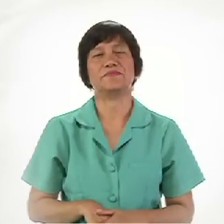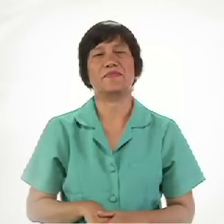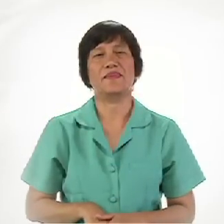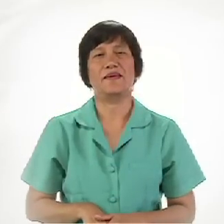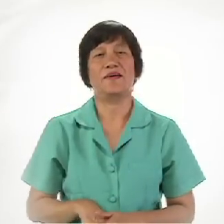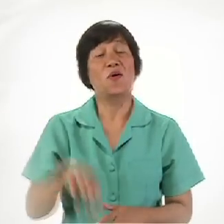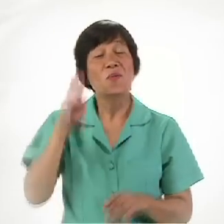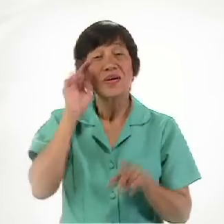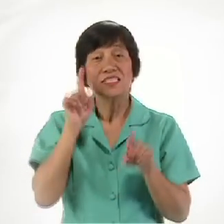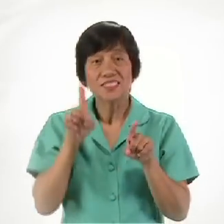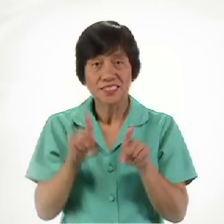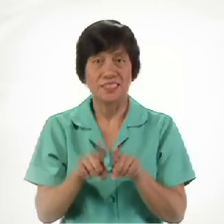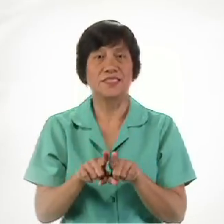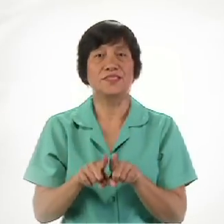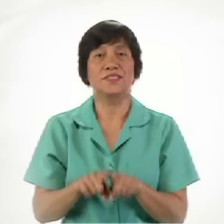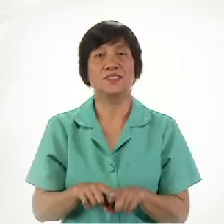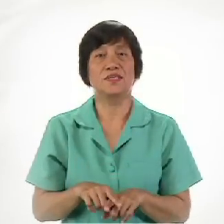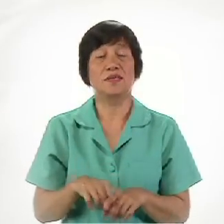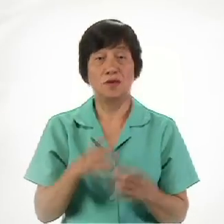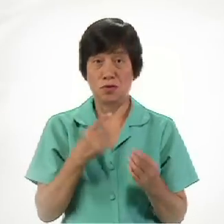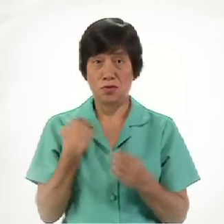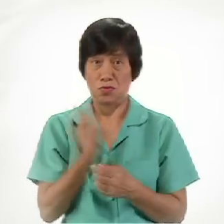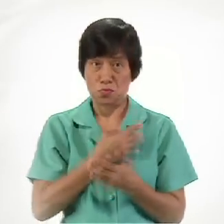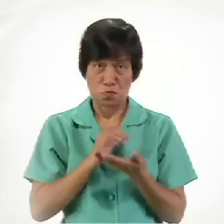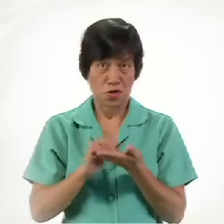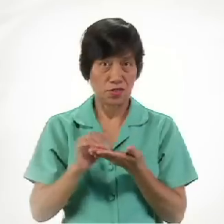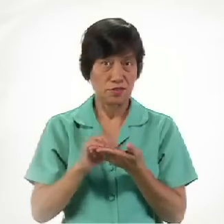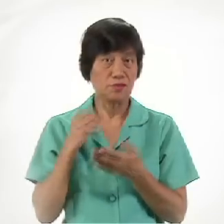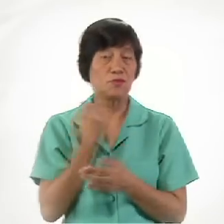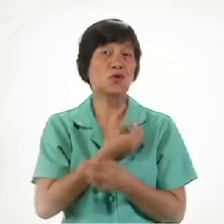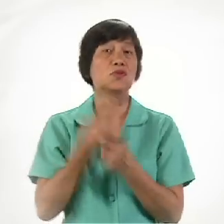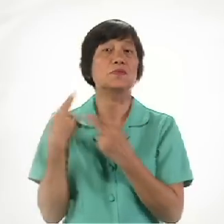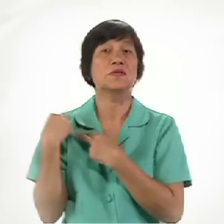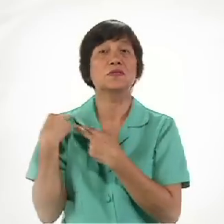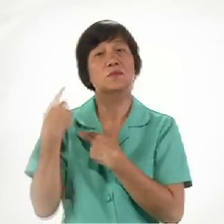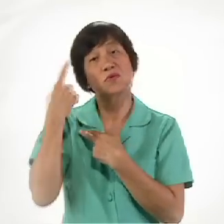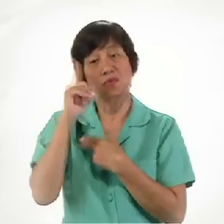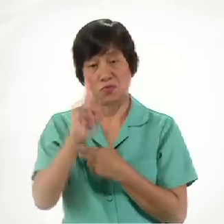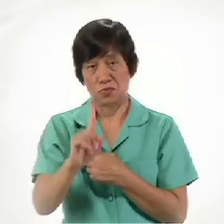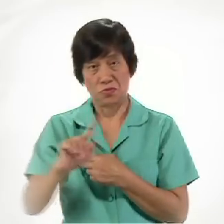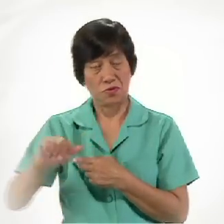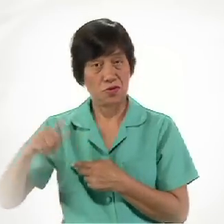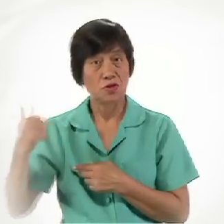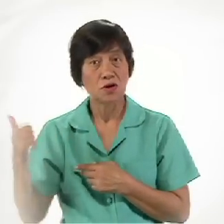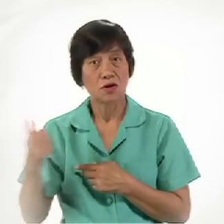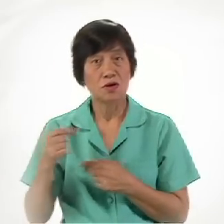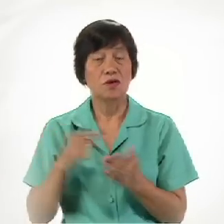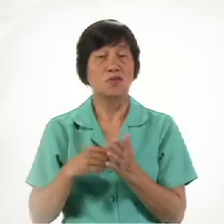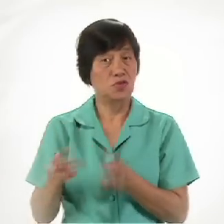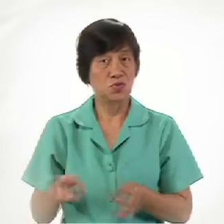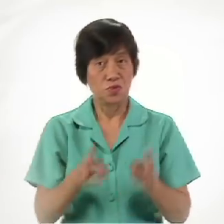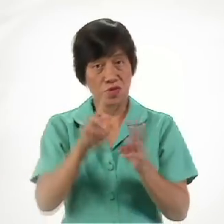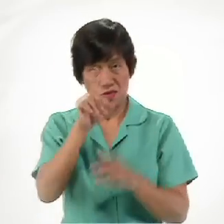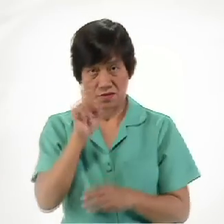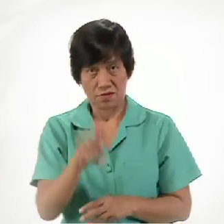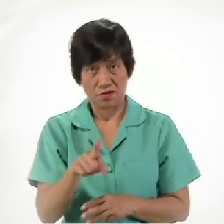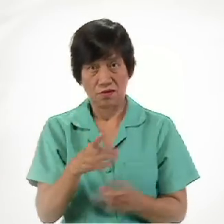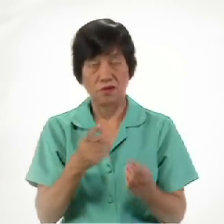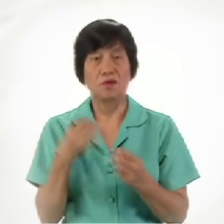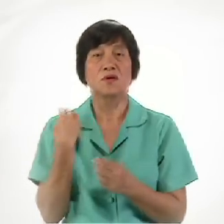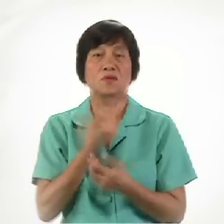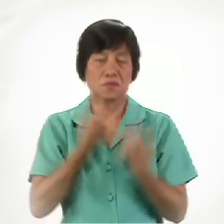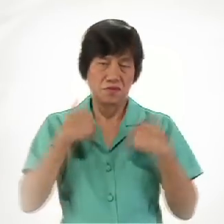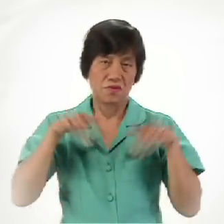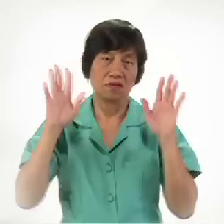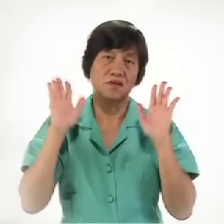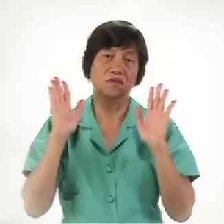And sisters Do we Exercise Our responsibility For each Other This way Do we Give up So